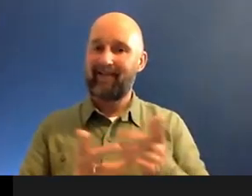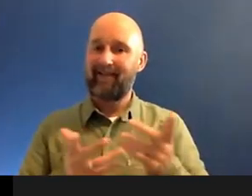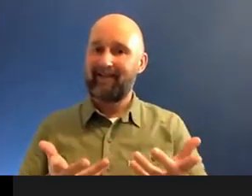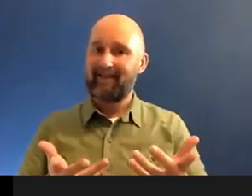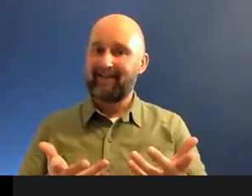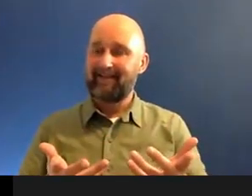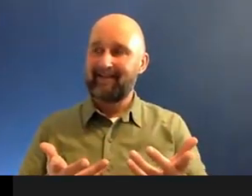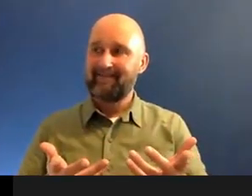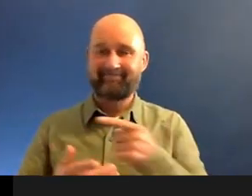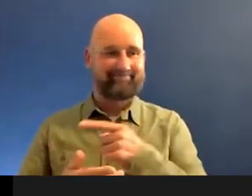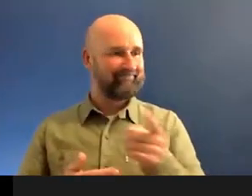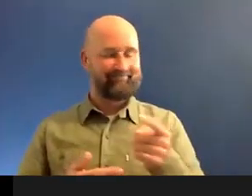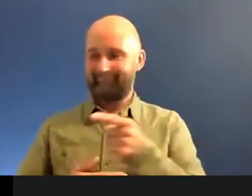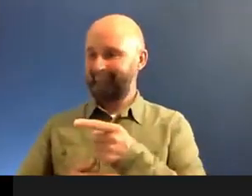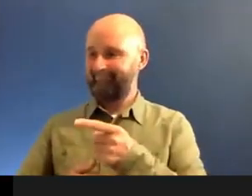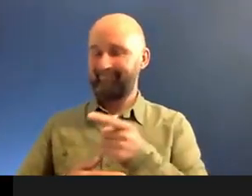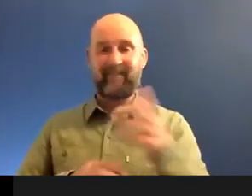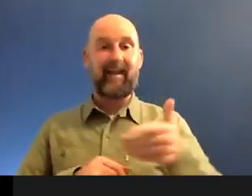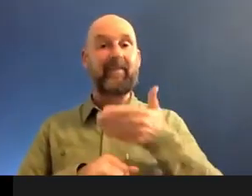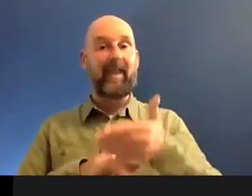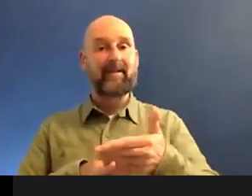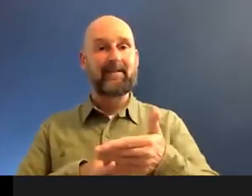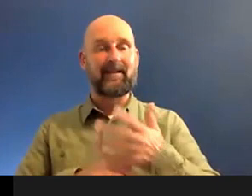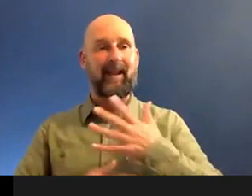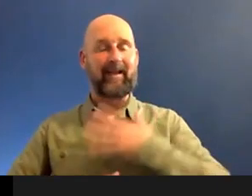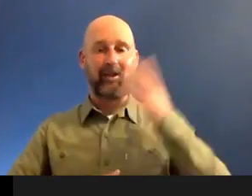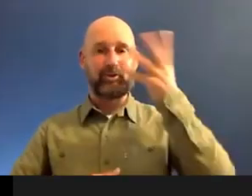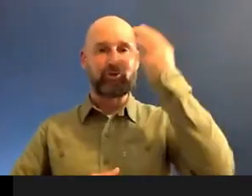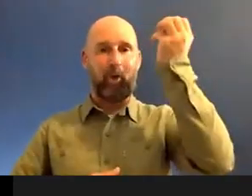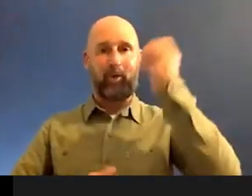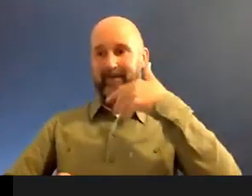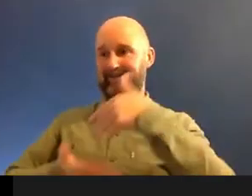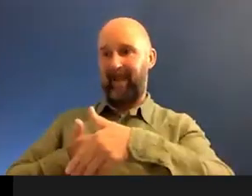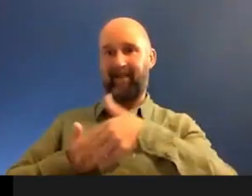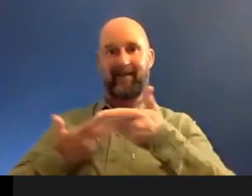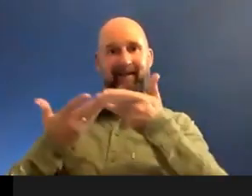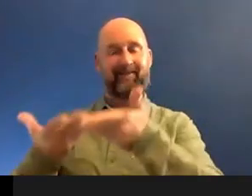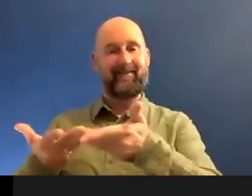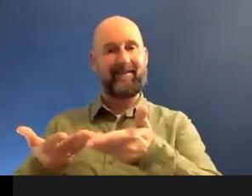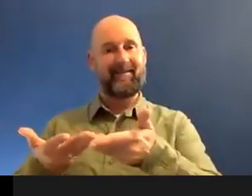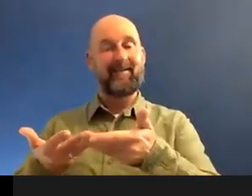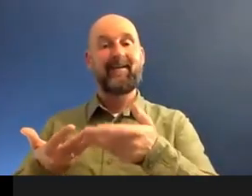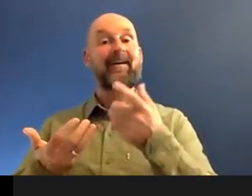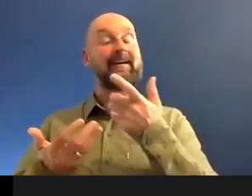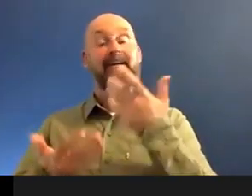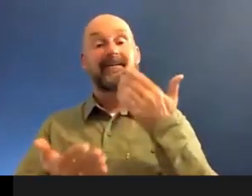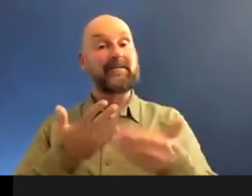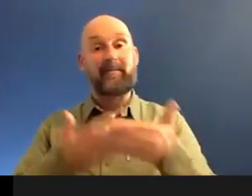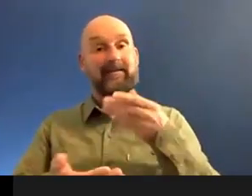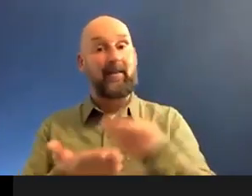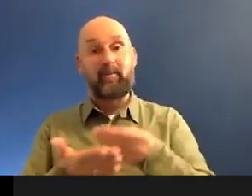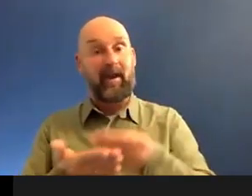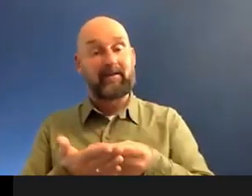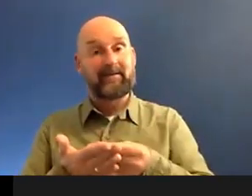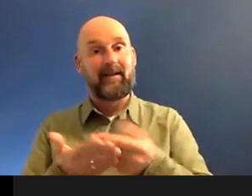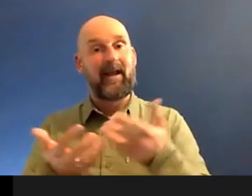And then, and then the end is selling your soul. mean, you can sell your soul at any price, but to buy